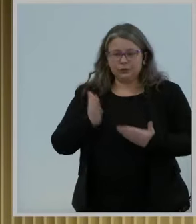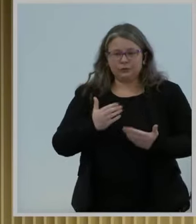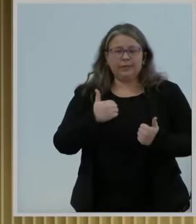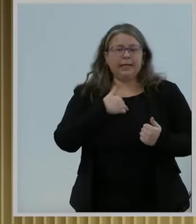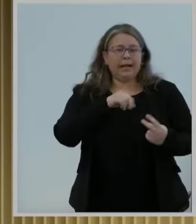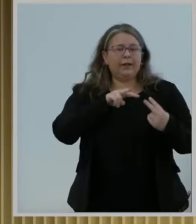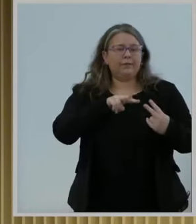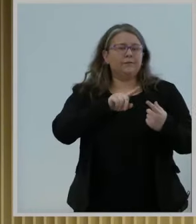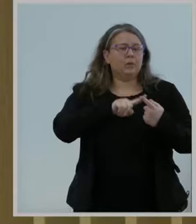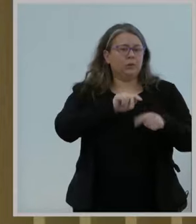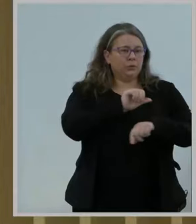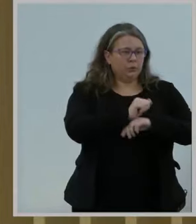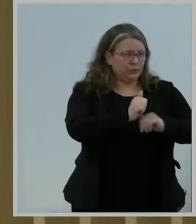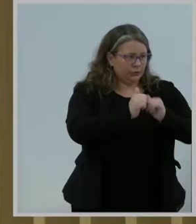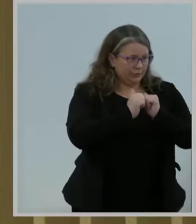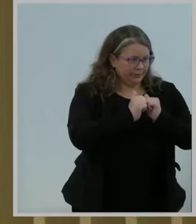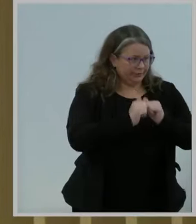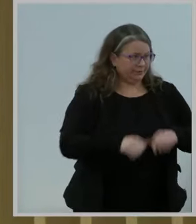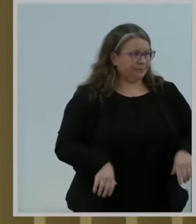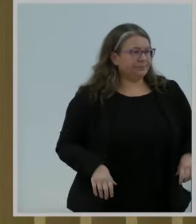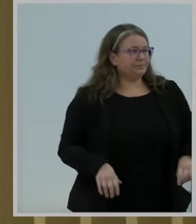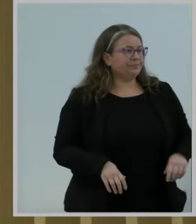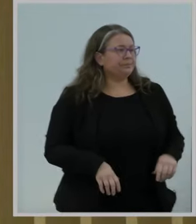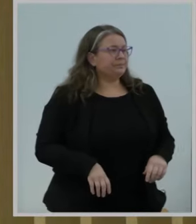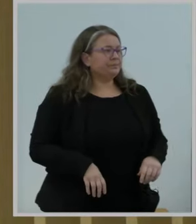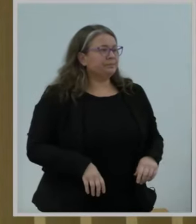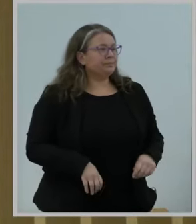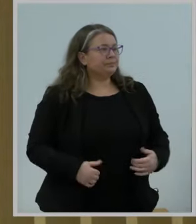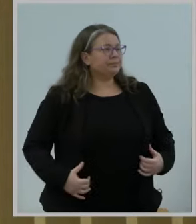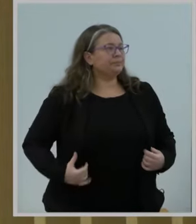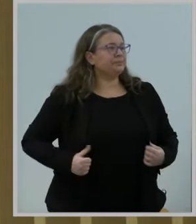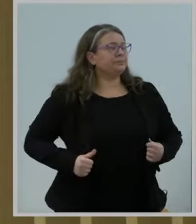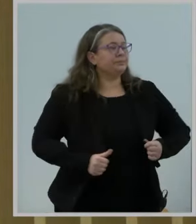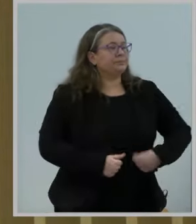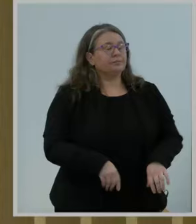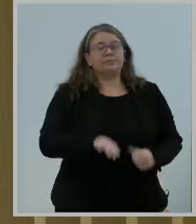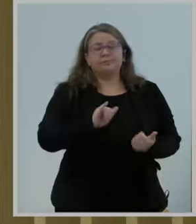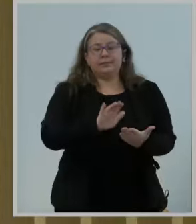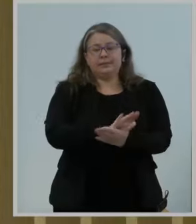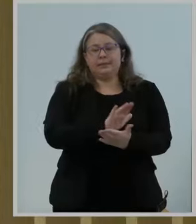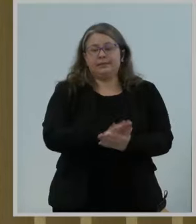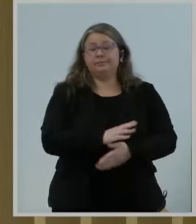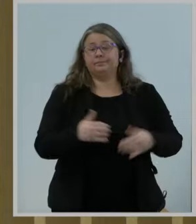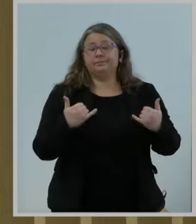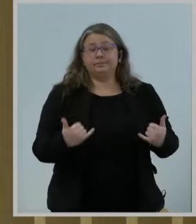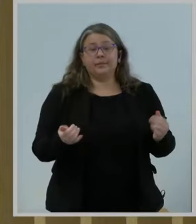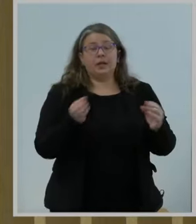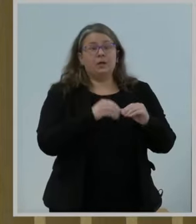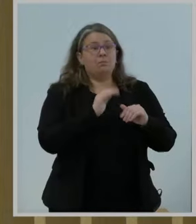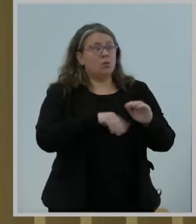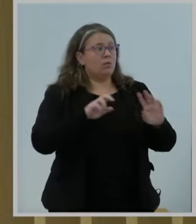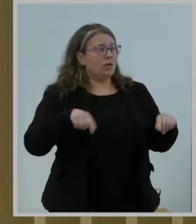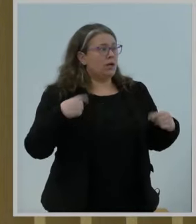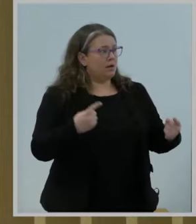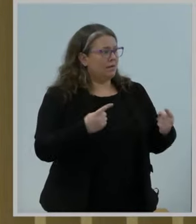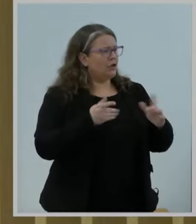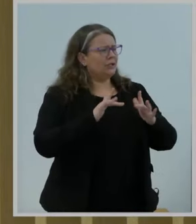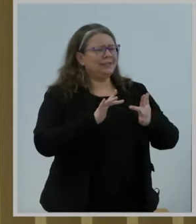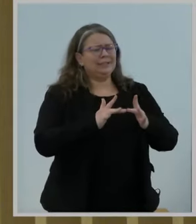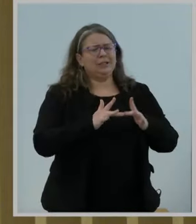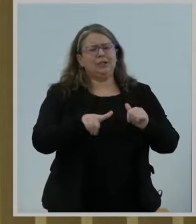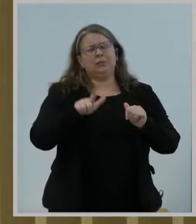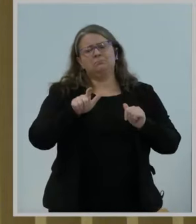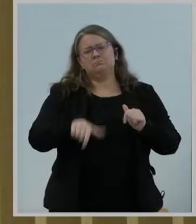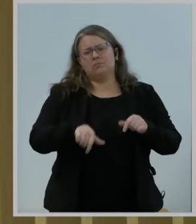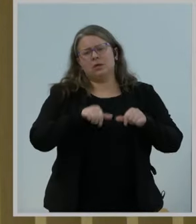you. To the item. Now more than ever, the internet must remain free and